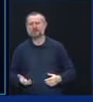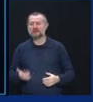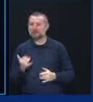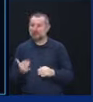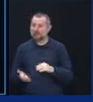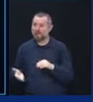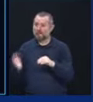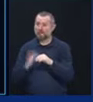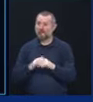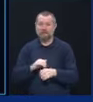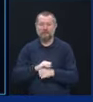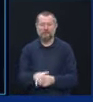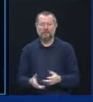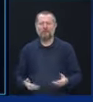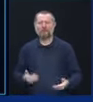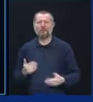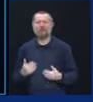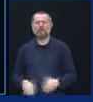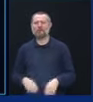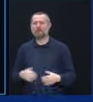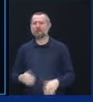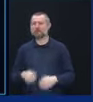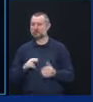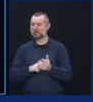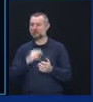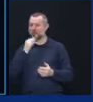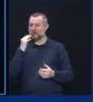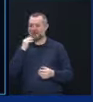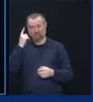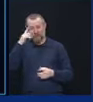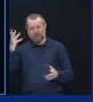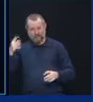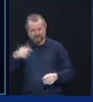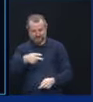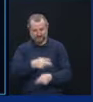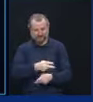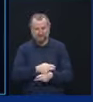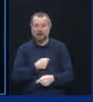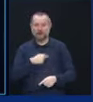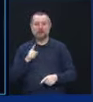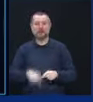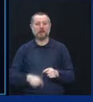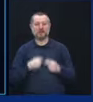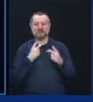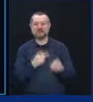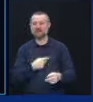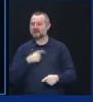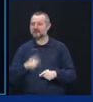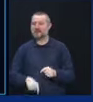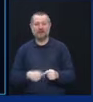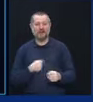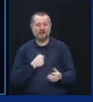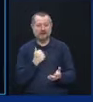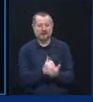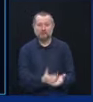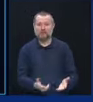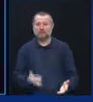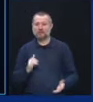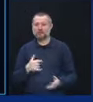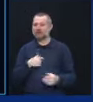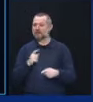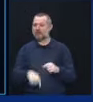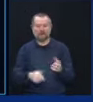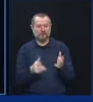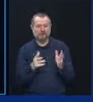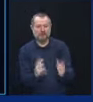need a level of care that you can't provide. And then you can't visit. You can't talk. And then you know that